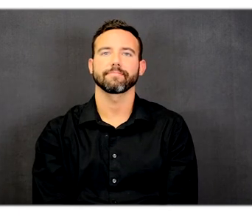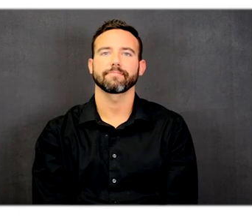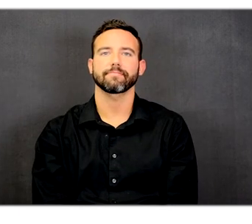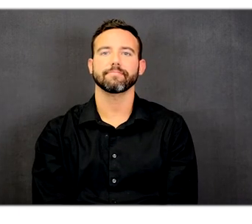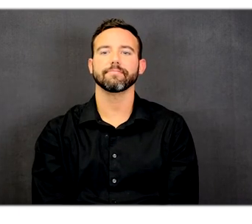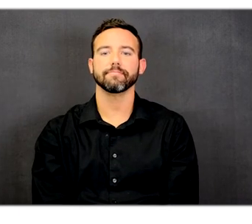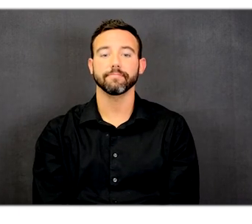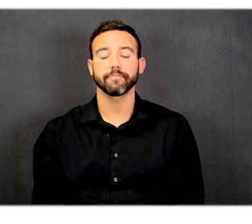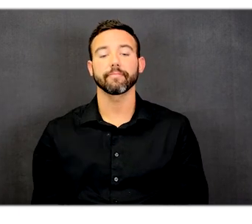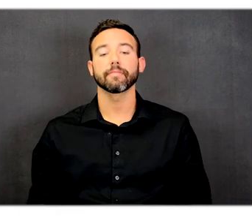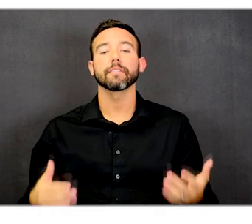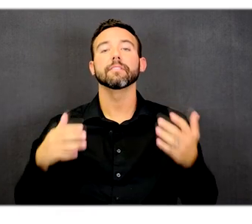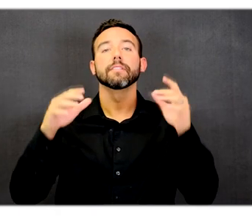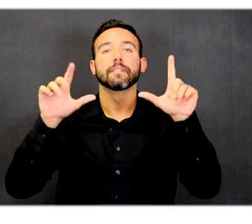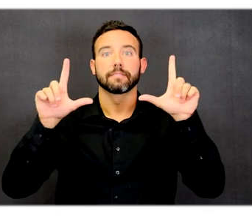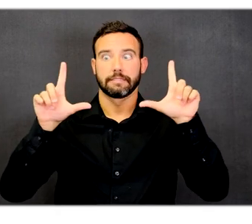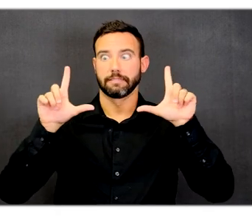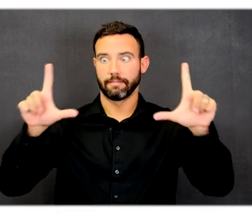Signage and graphics.